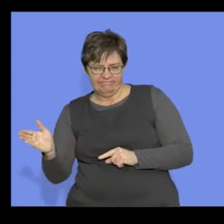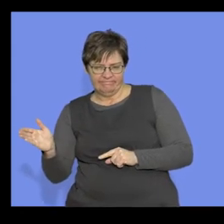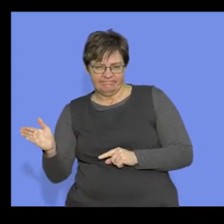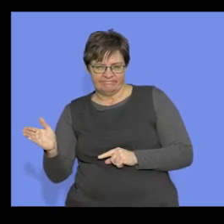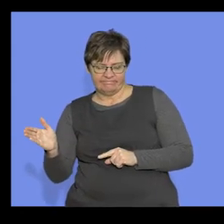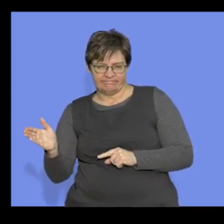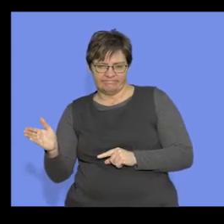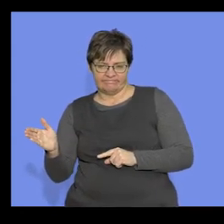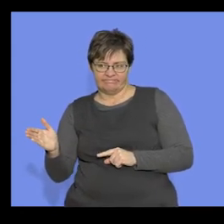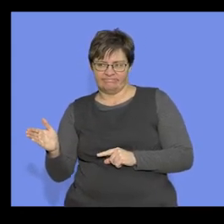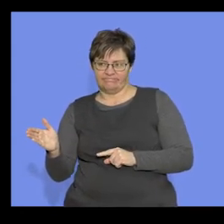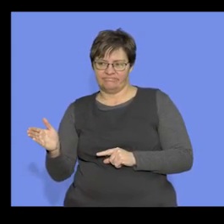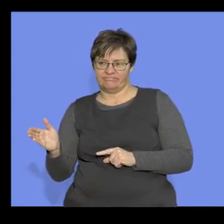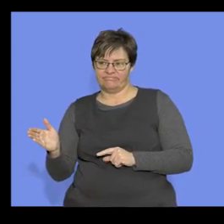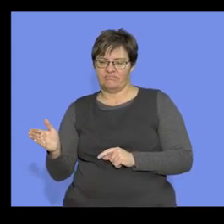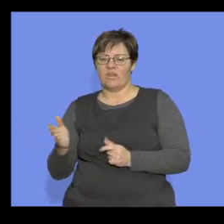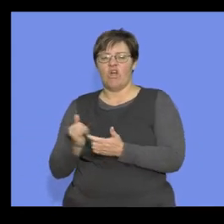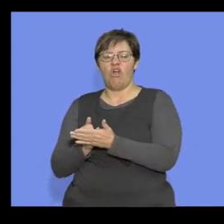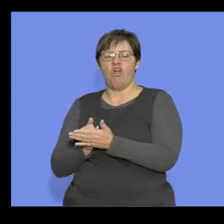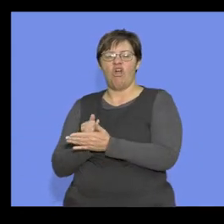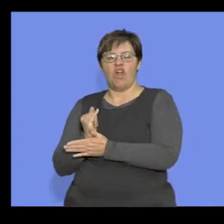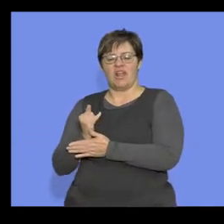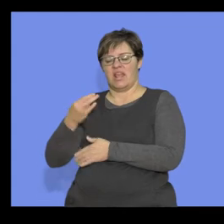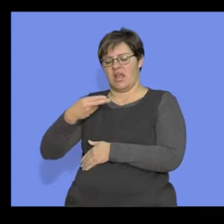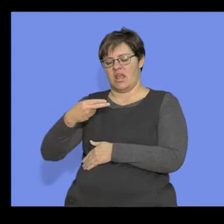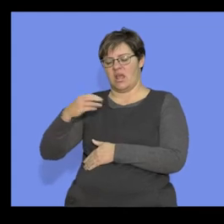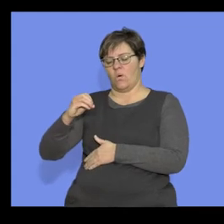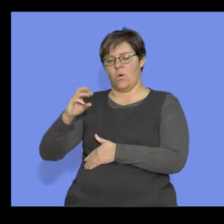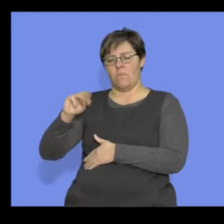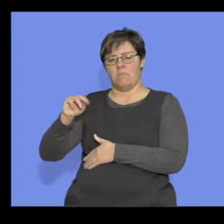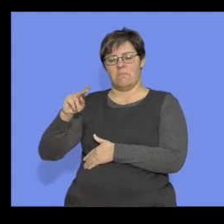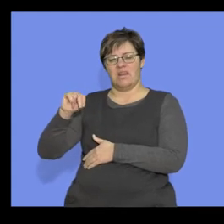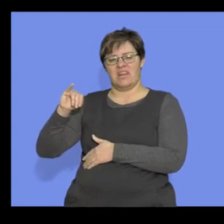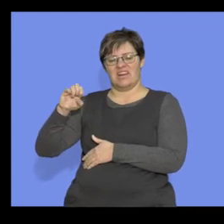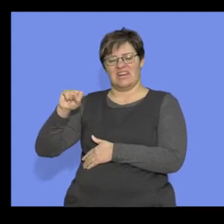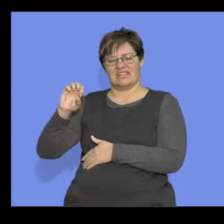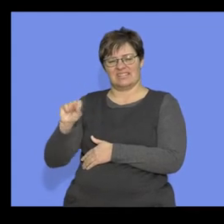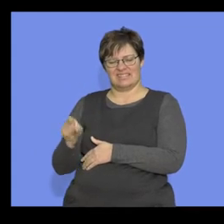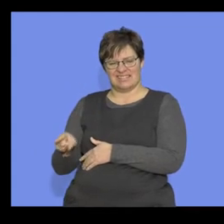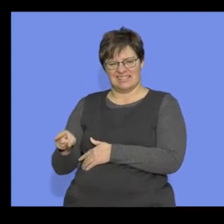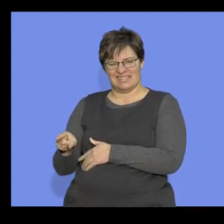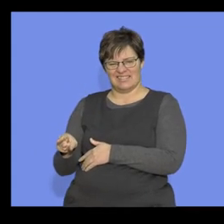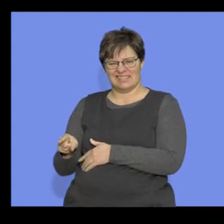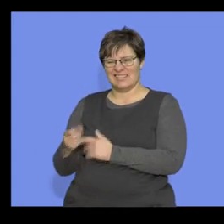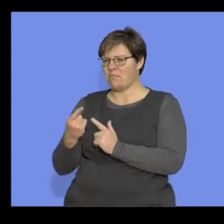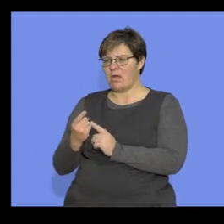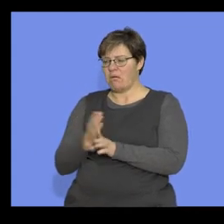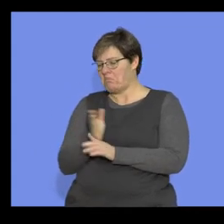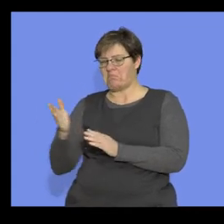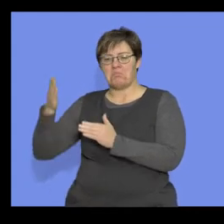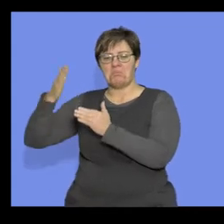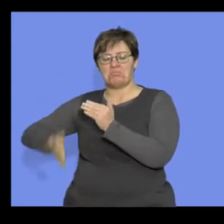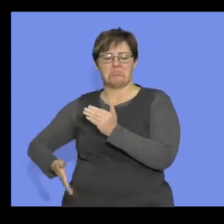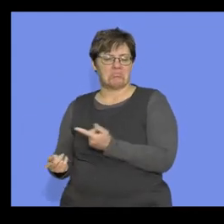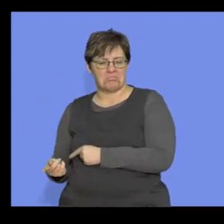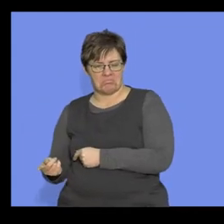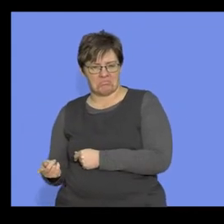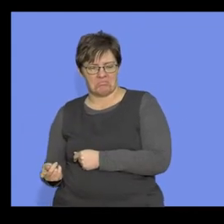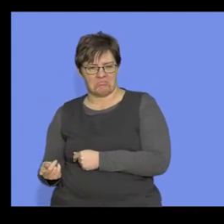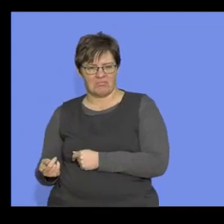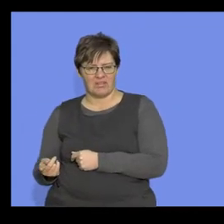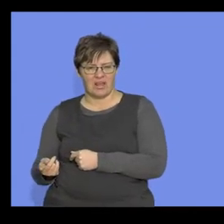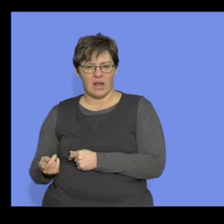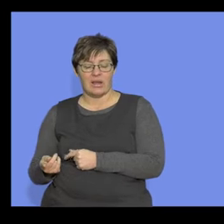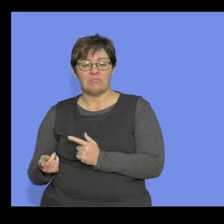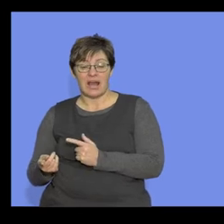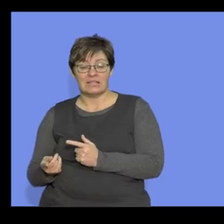going to be, right, your early hominens. And you'll notice they kind of like don't go anywhere because